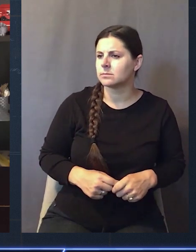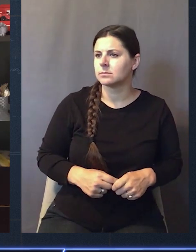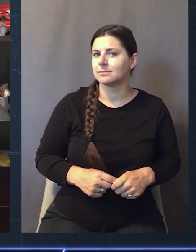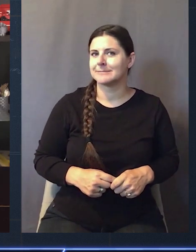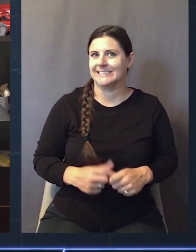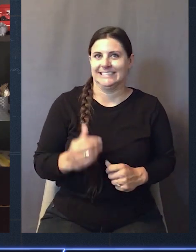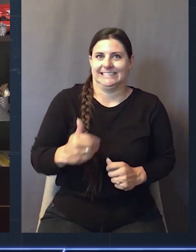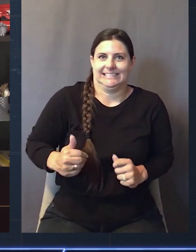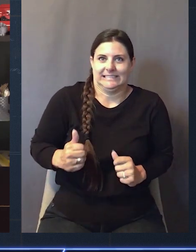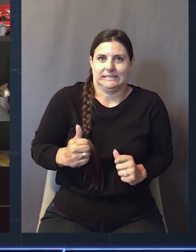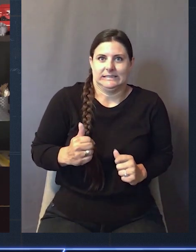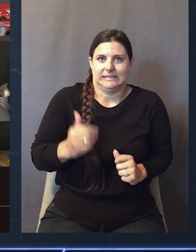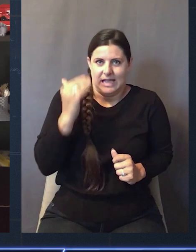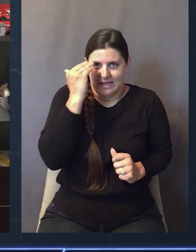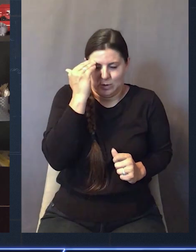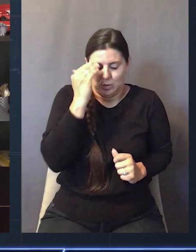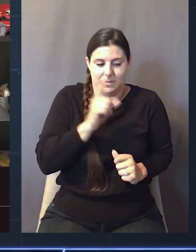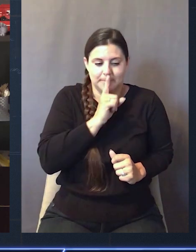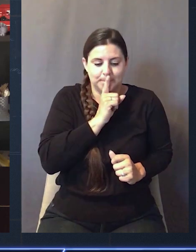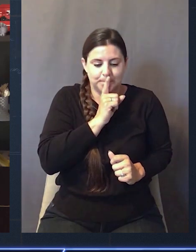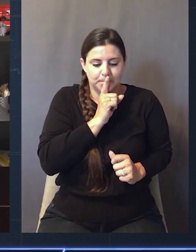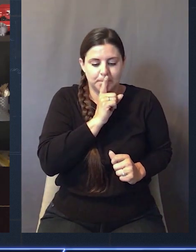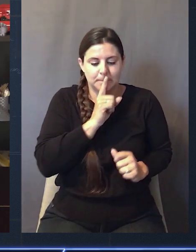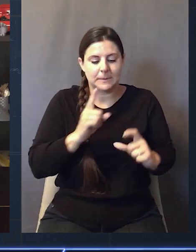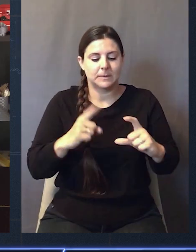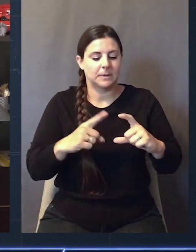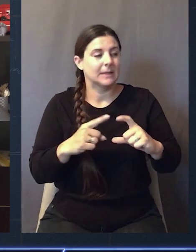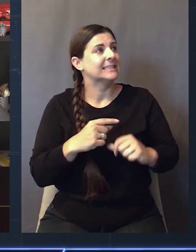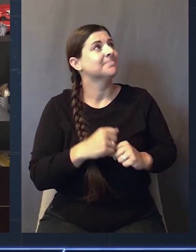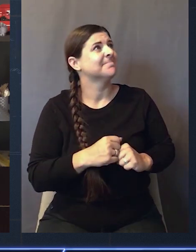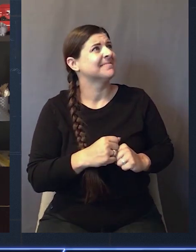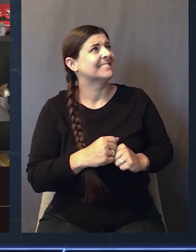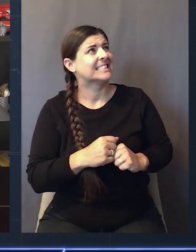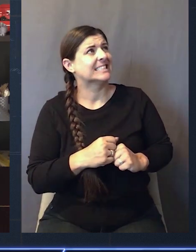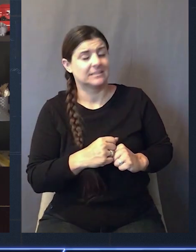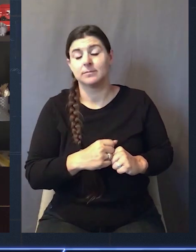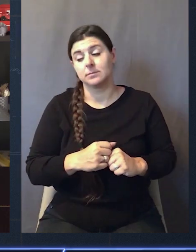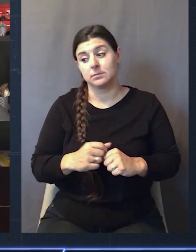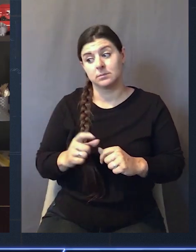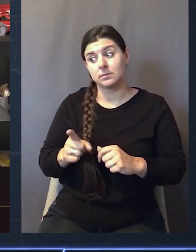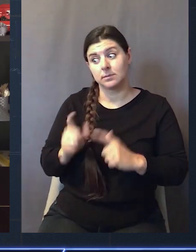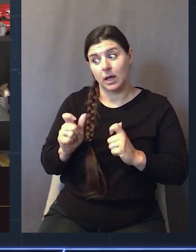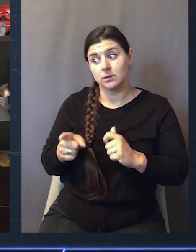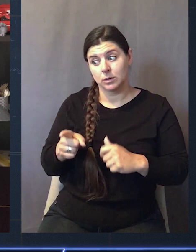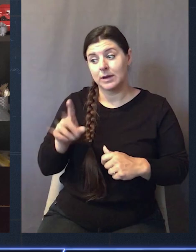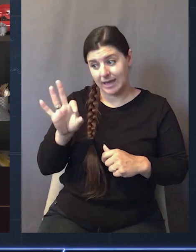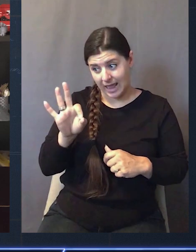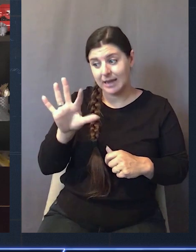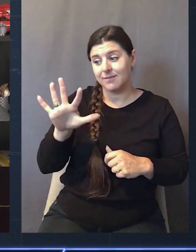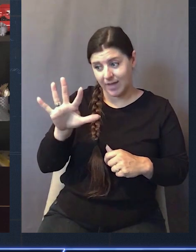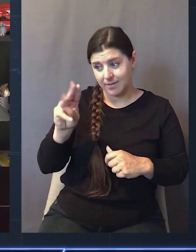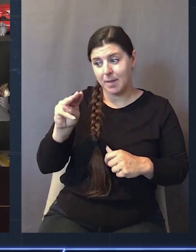fast do you think you were going? I knew exactly how fast I was going, but I just wanted to see how well my speedometer worked. So I let him confirm.